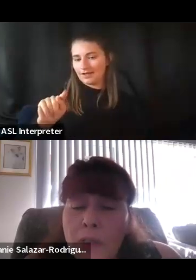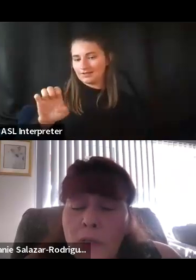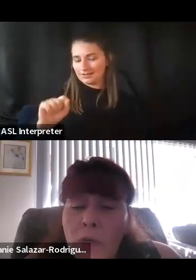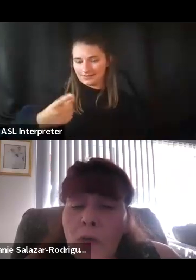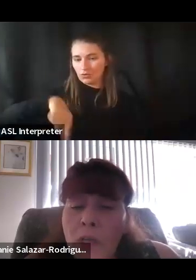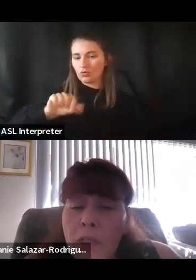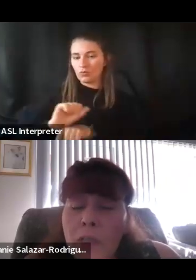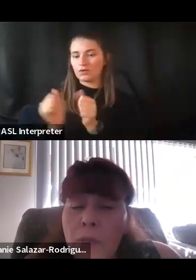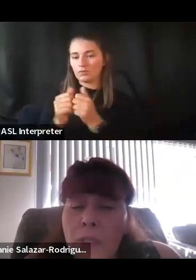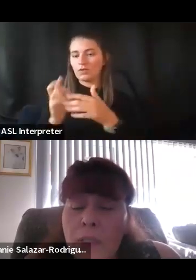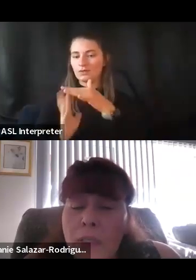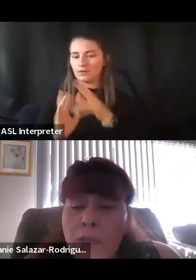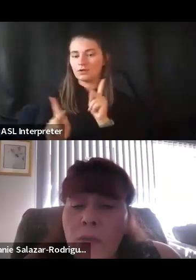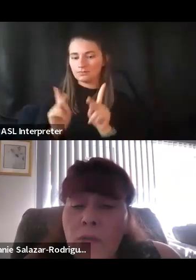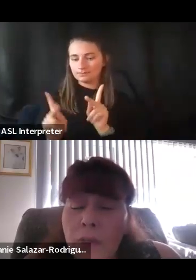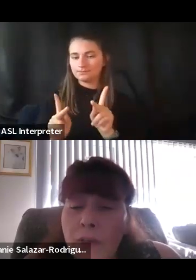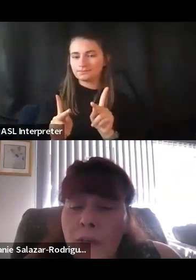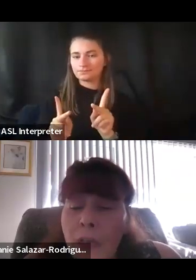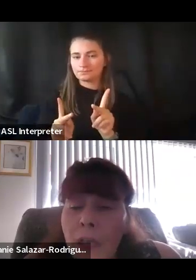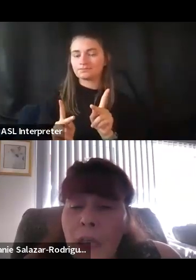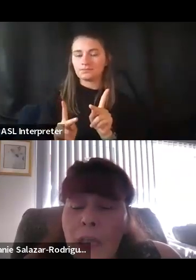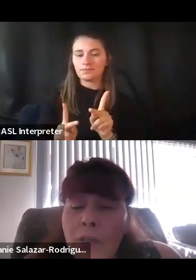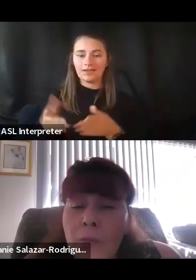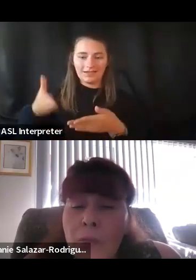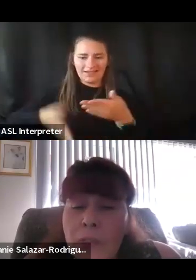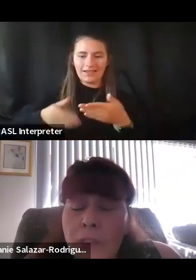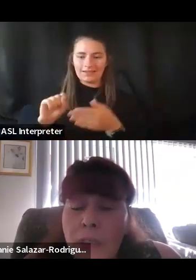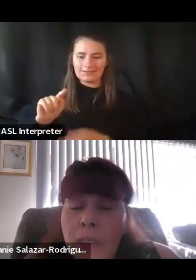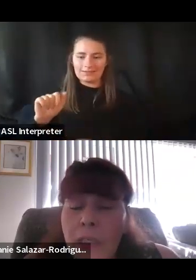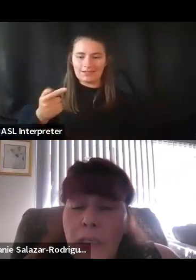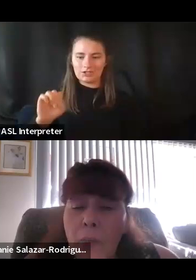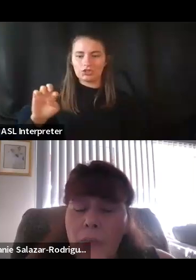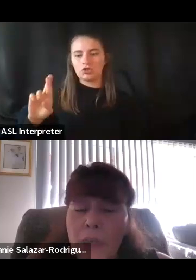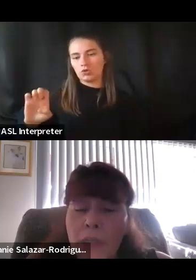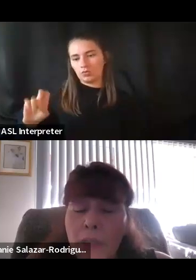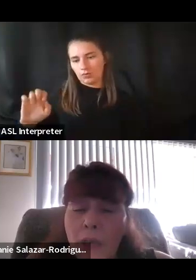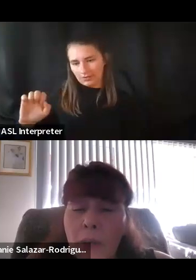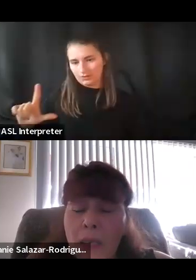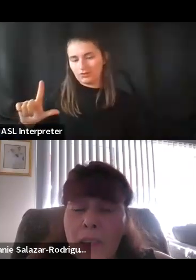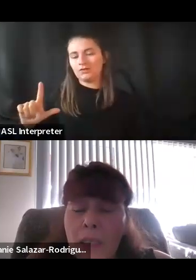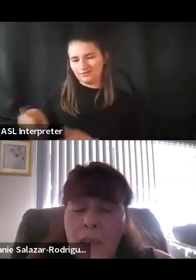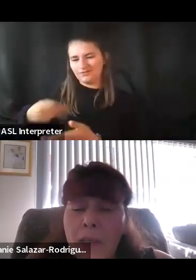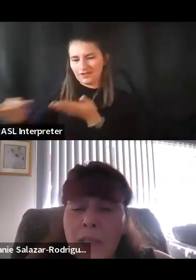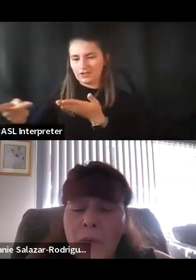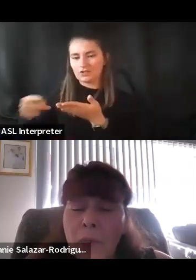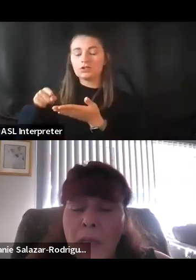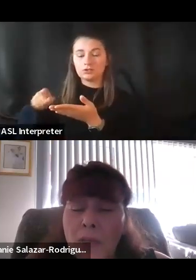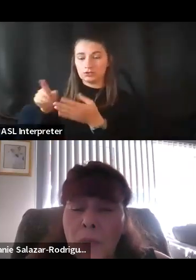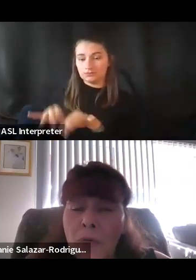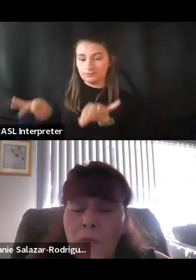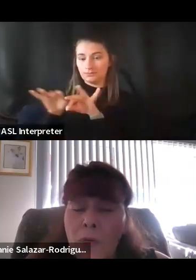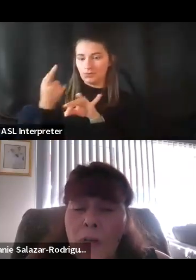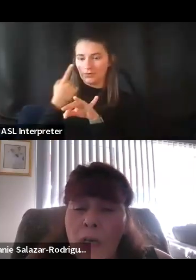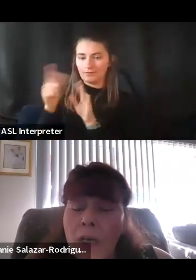population who were dealing with end-stage renal failure. And she was a key in helping get the law passed that they would be